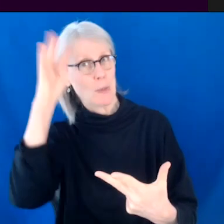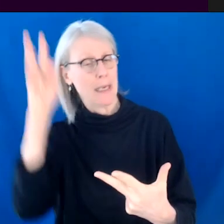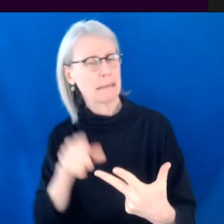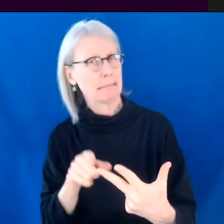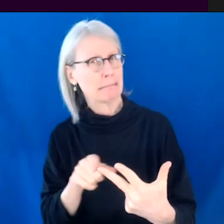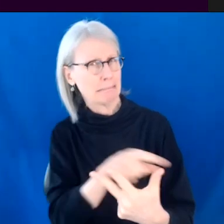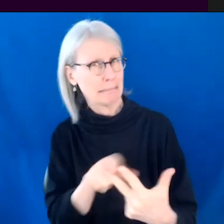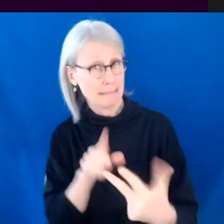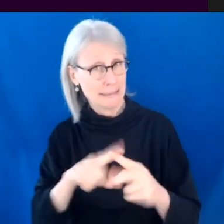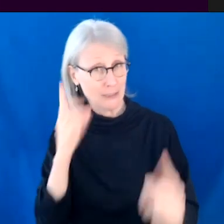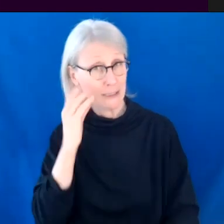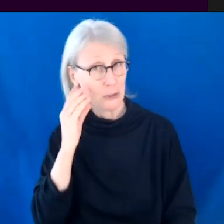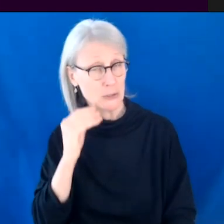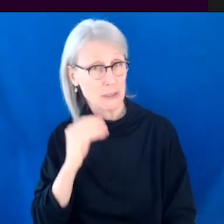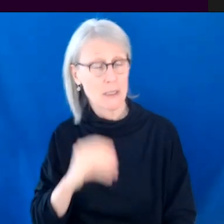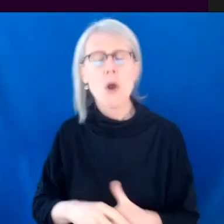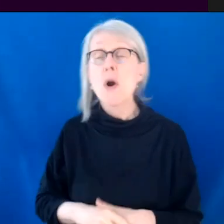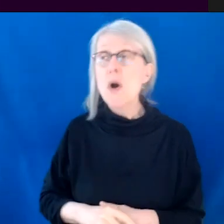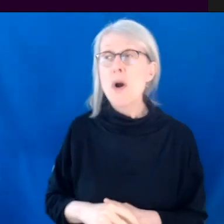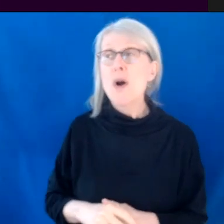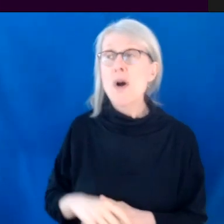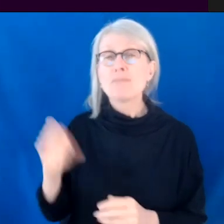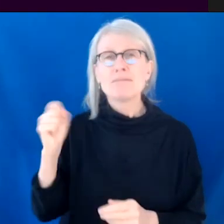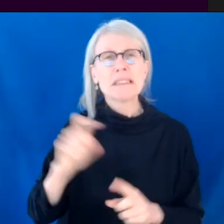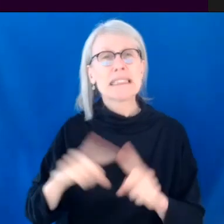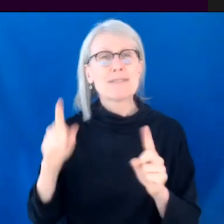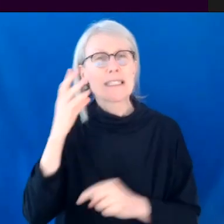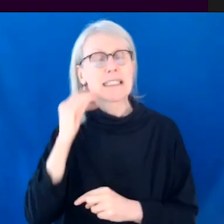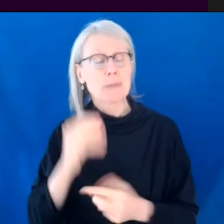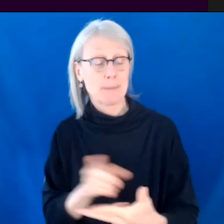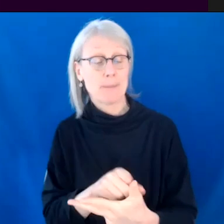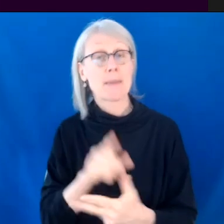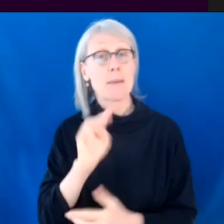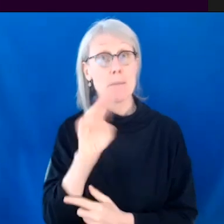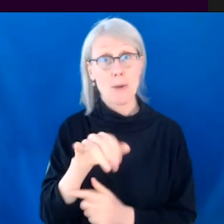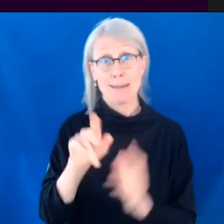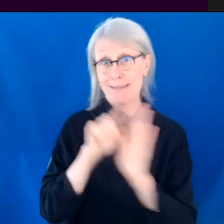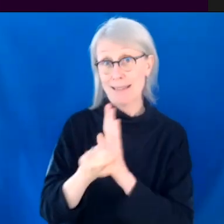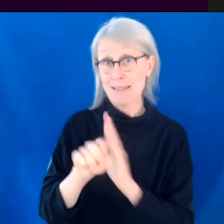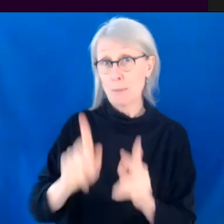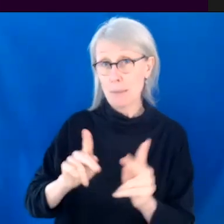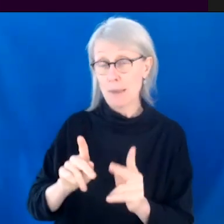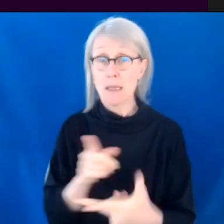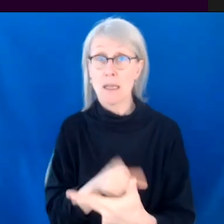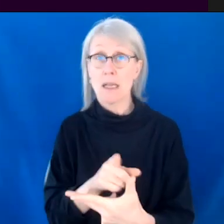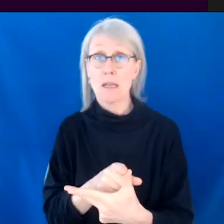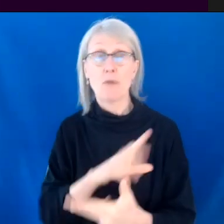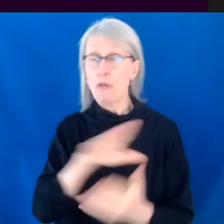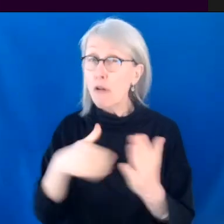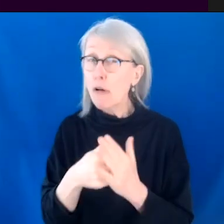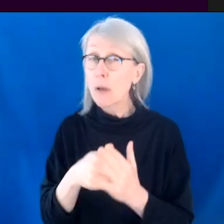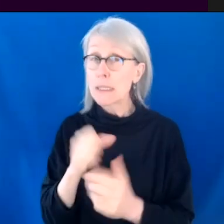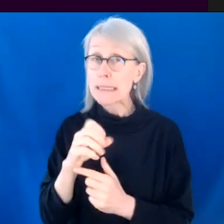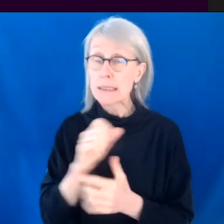Um, it definitely is a different experience because with Mary, I had worked on Mary for all of the seasons. So it